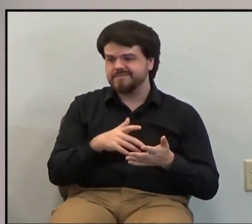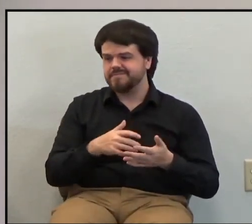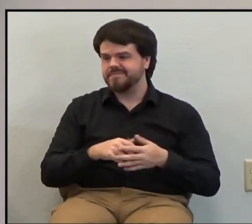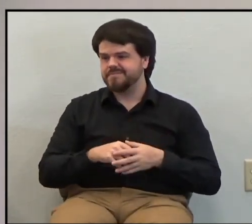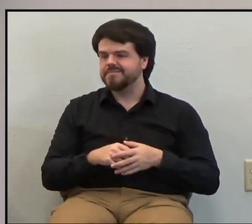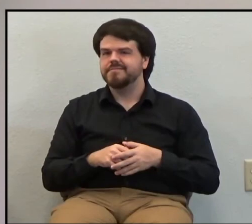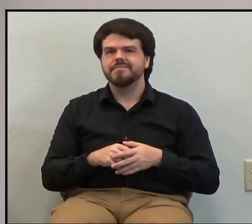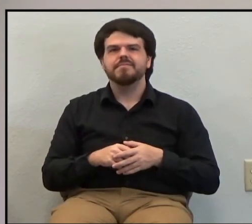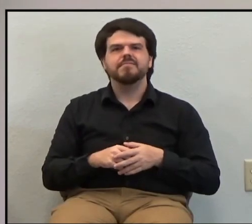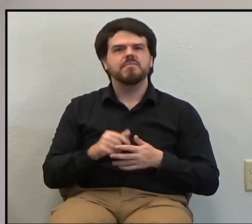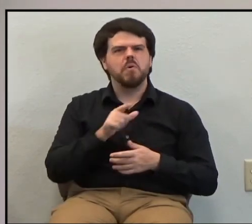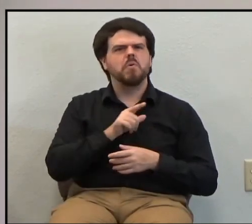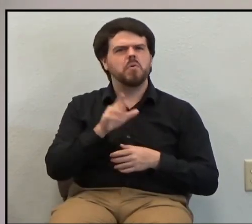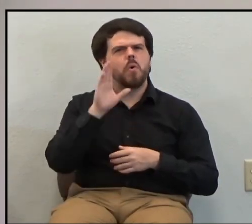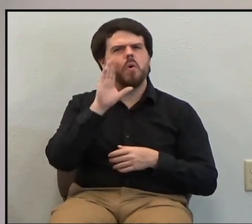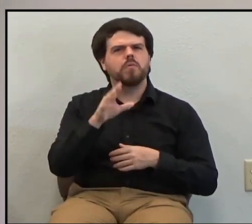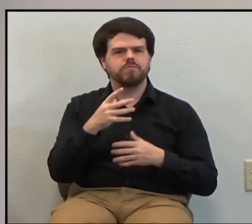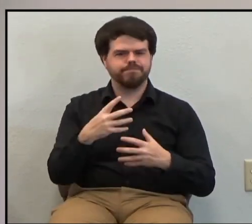the Lord will use you.